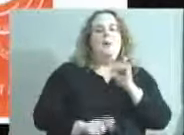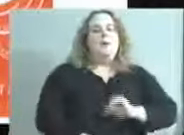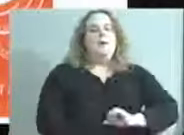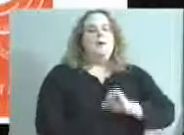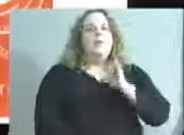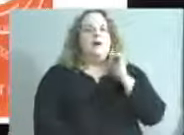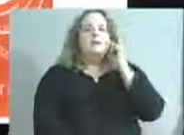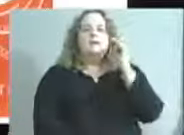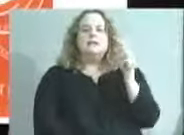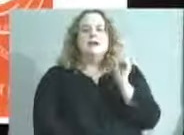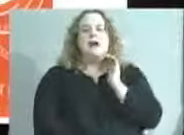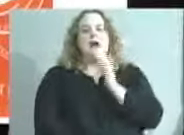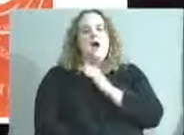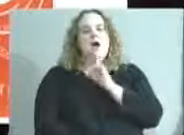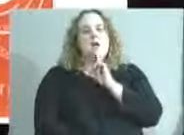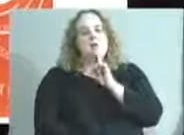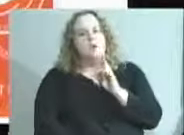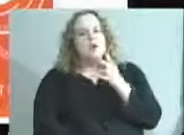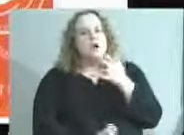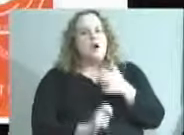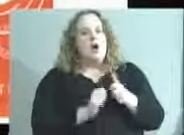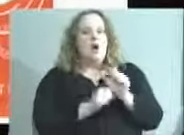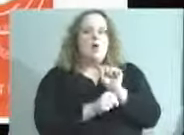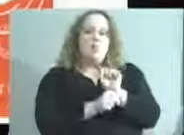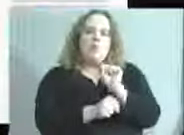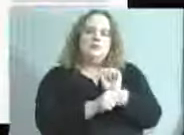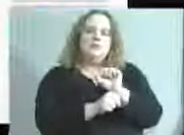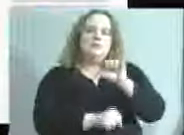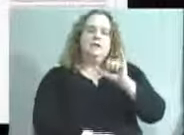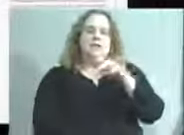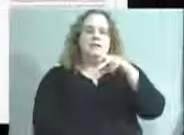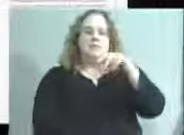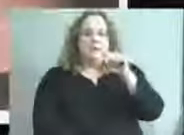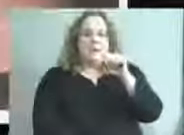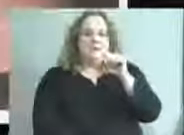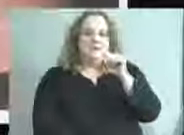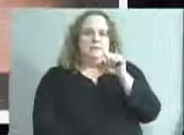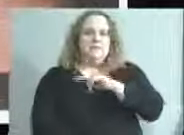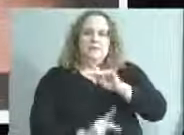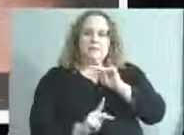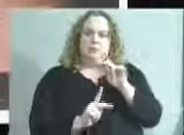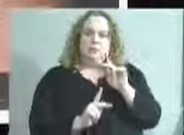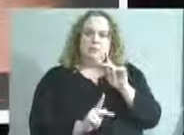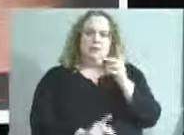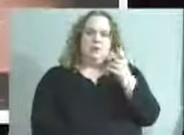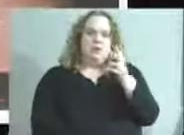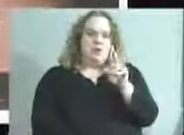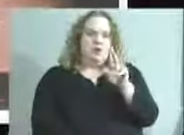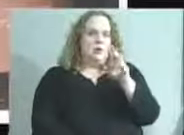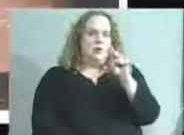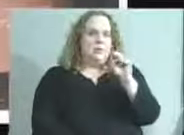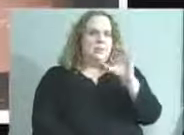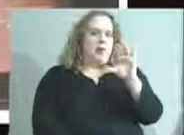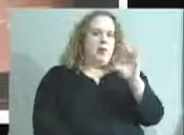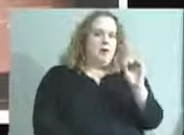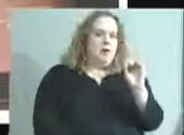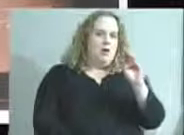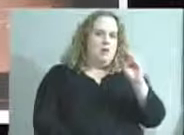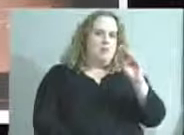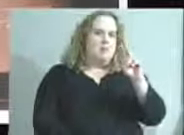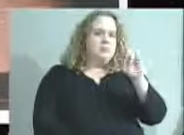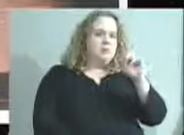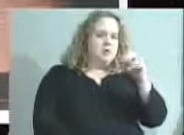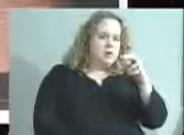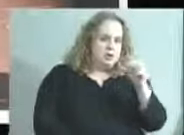dedicated JCPS folks actively involved. Dr. Marco Munoz, Dr. Marshall,